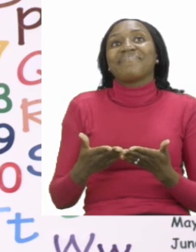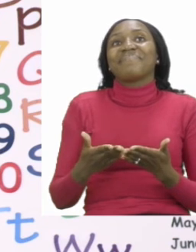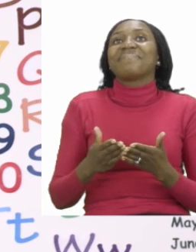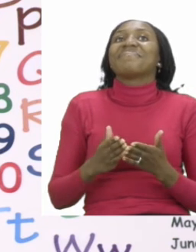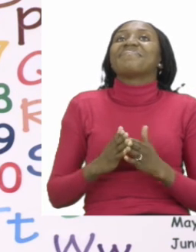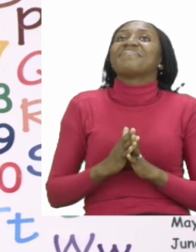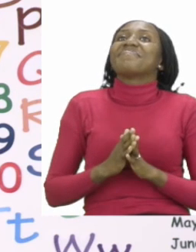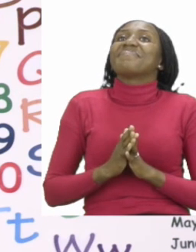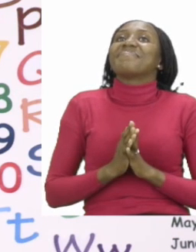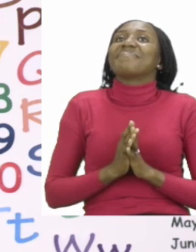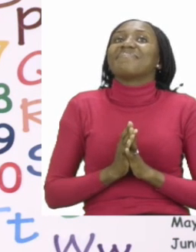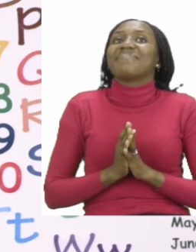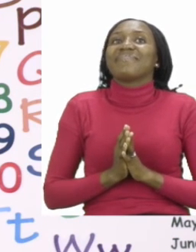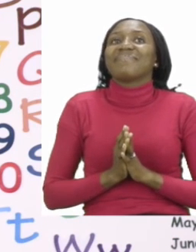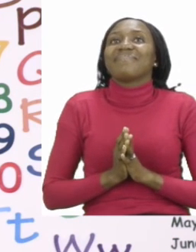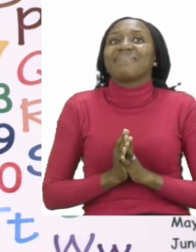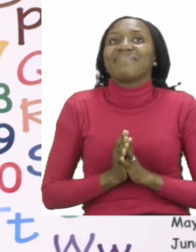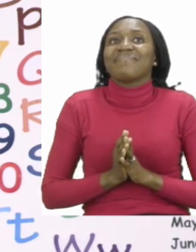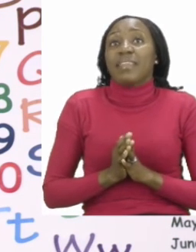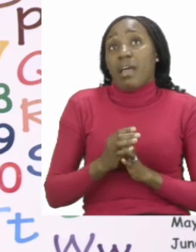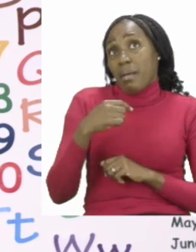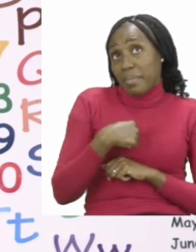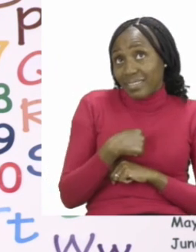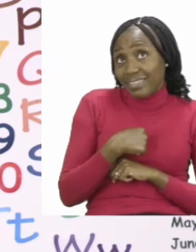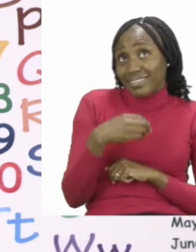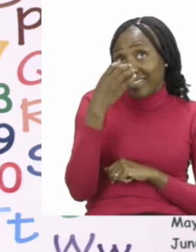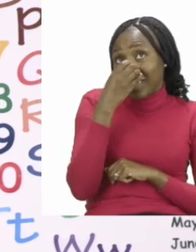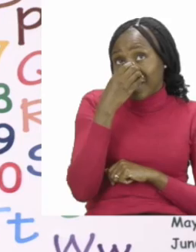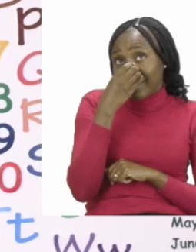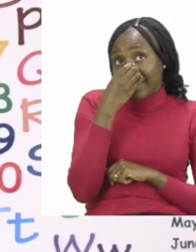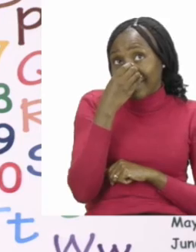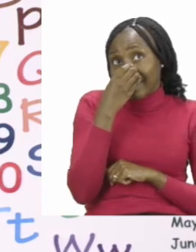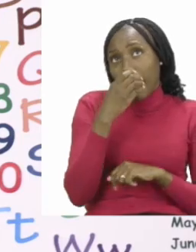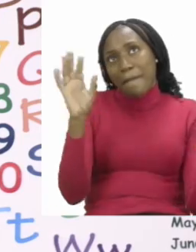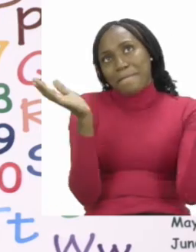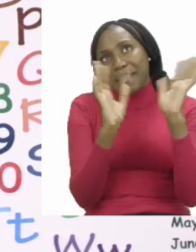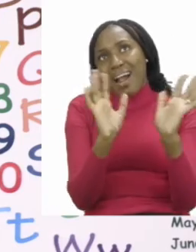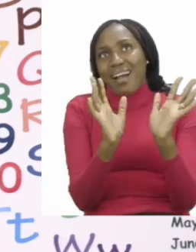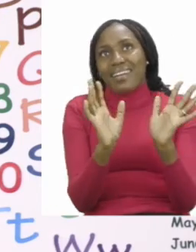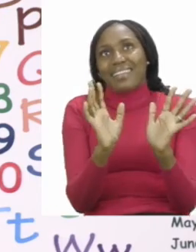goodbye today. So, from Zoshi and I, goodbye.